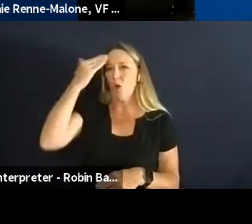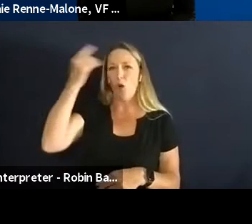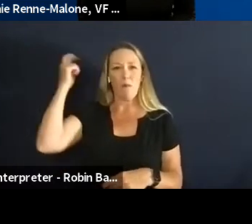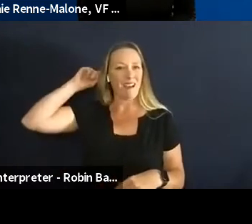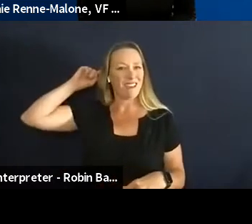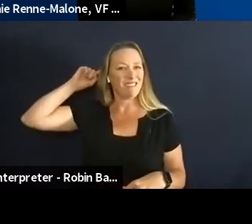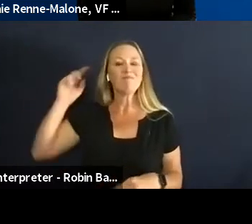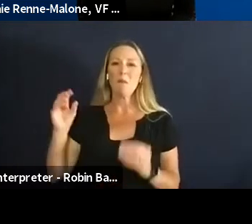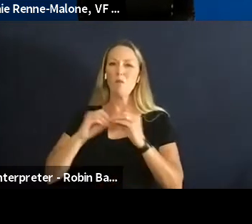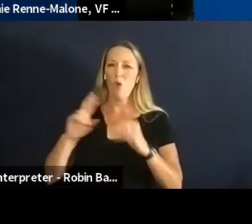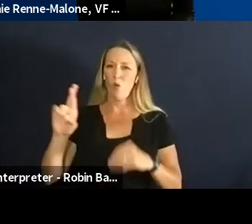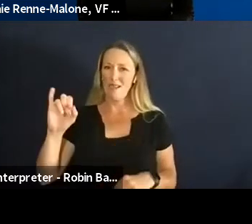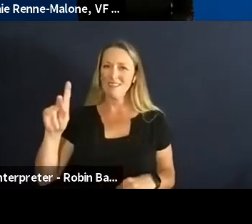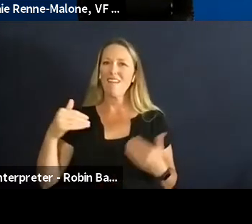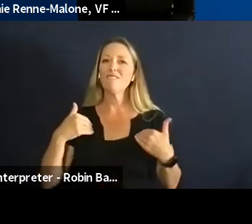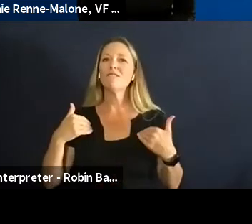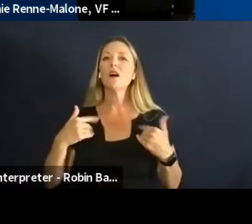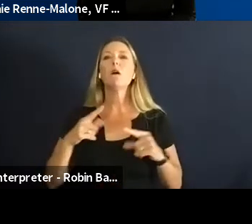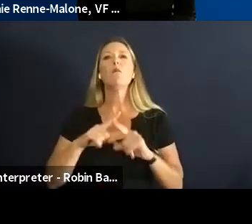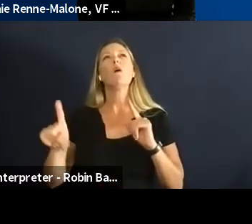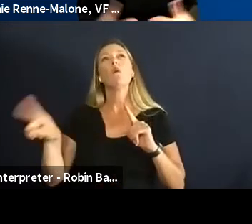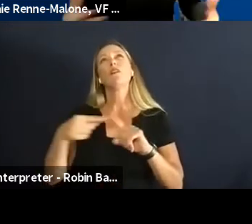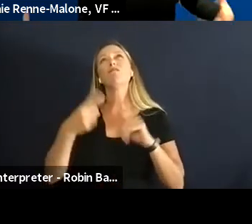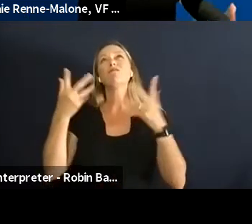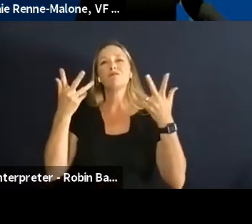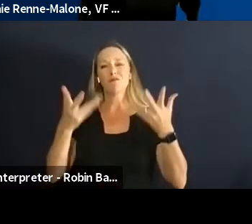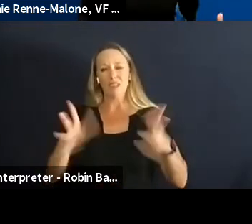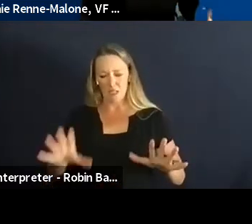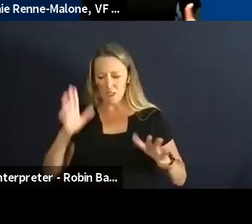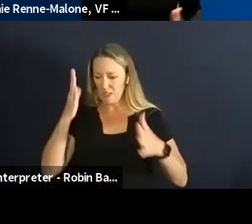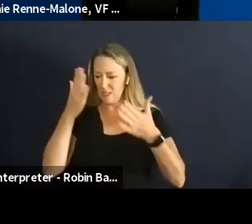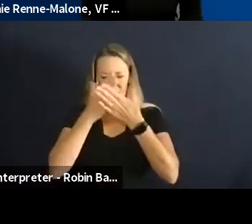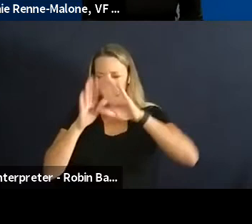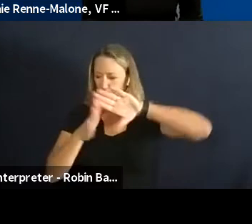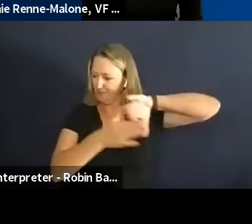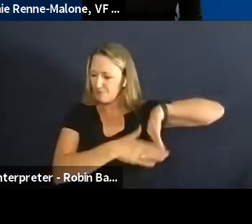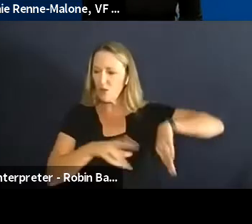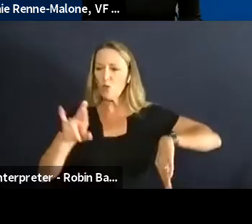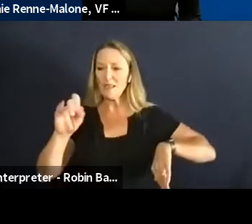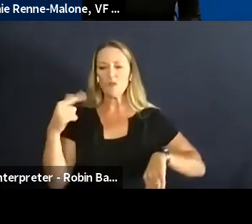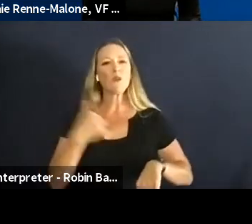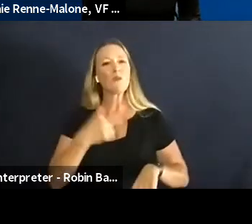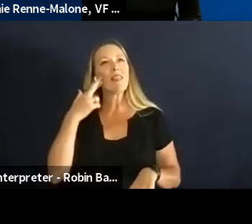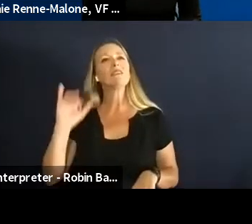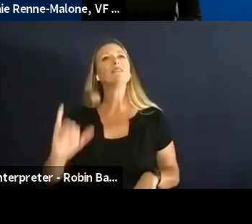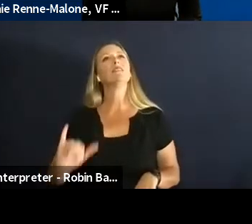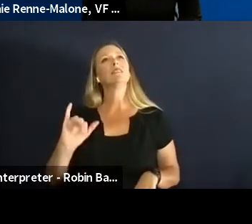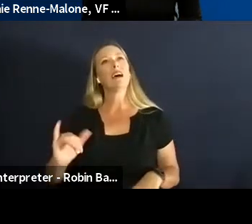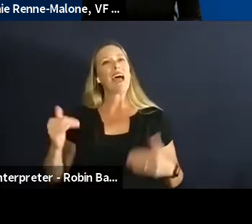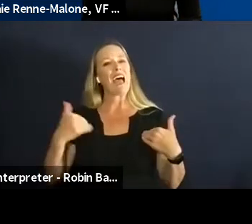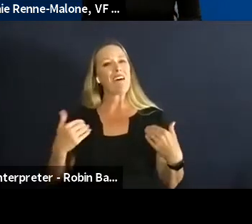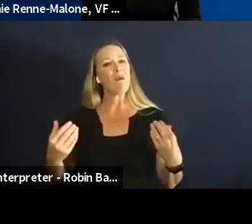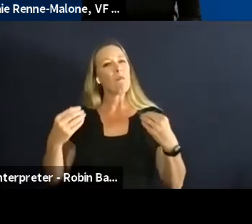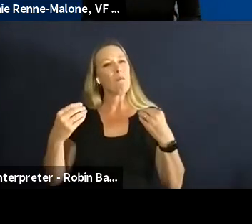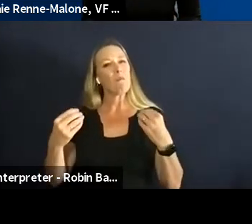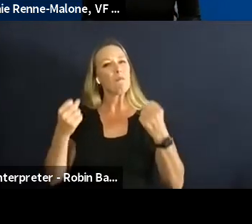once we get beyond that and really truly understand that there are multiple benefits to some of these projects that we're doing and I'll just